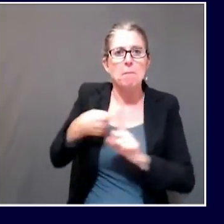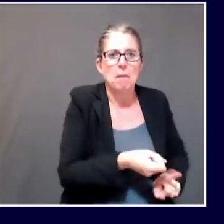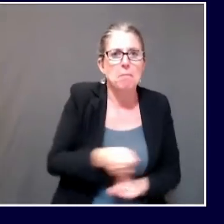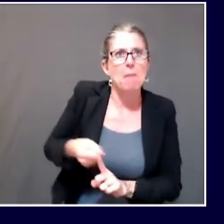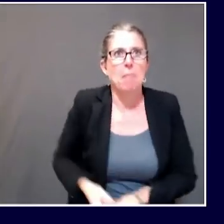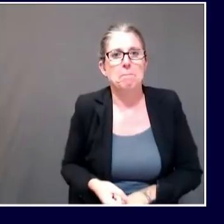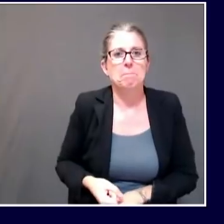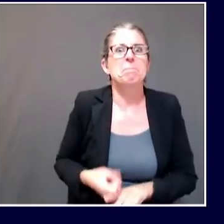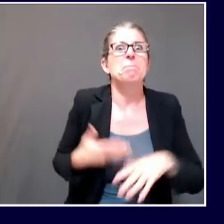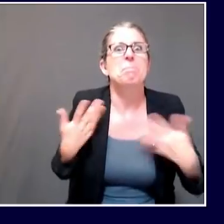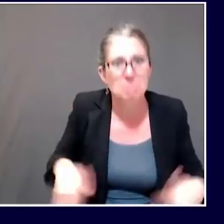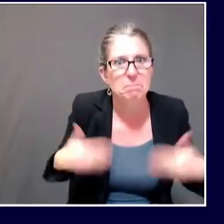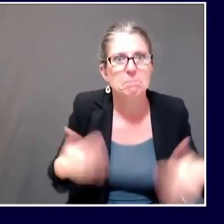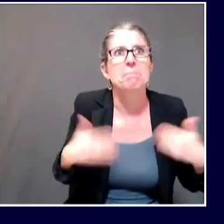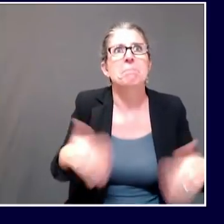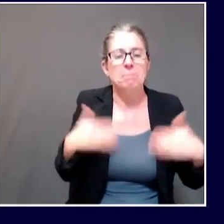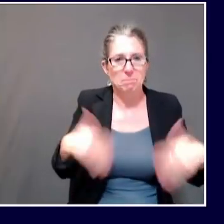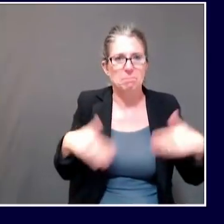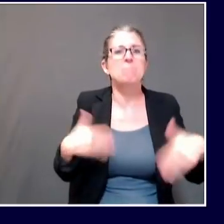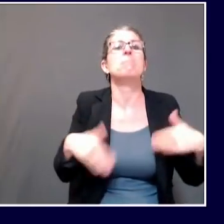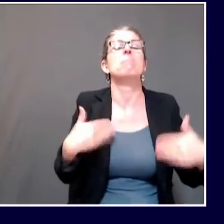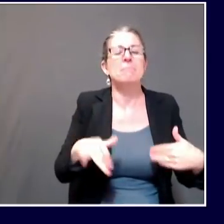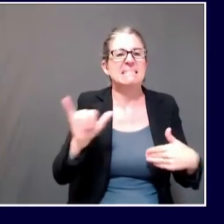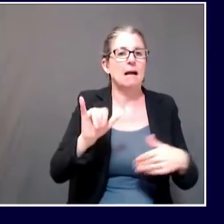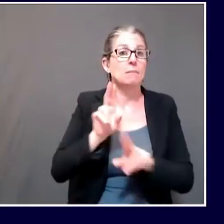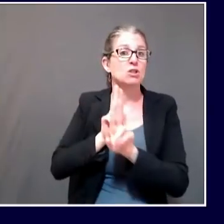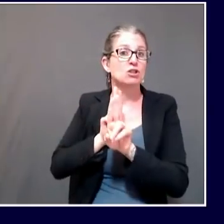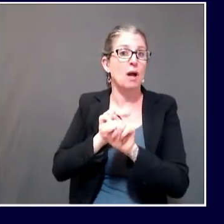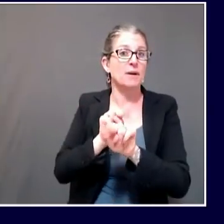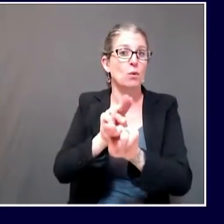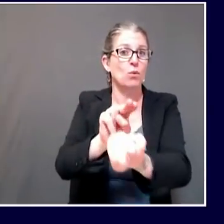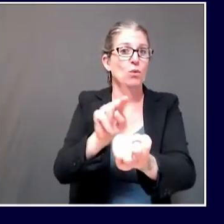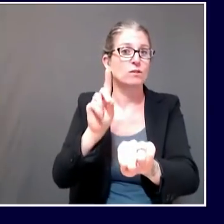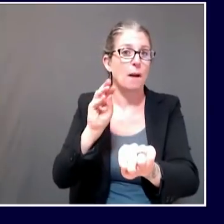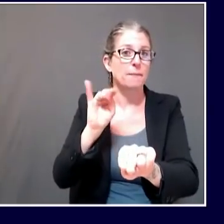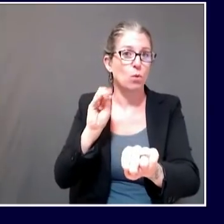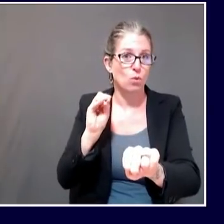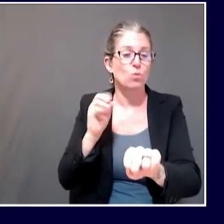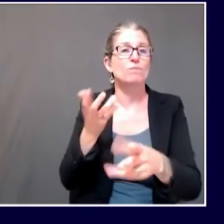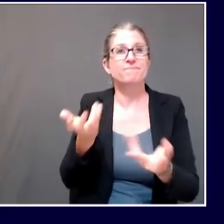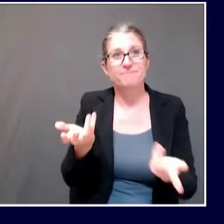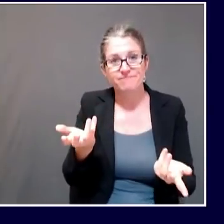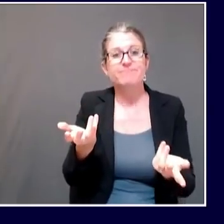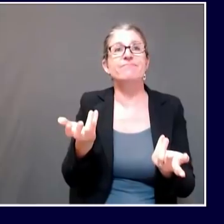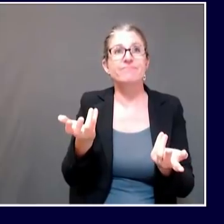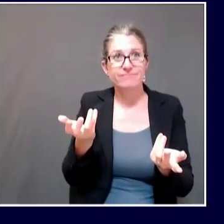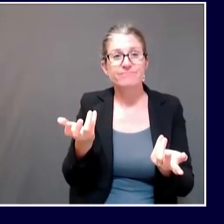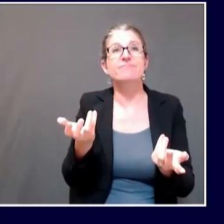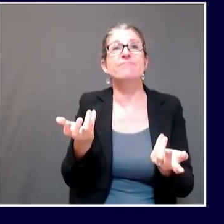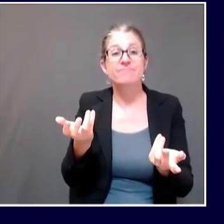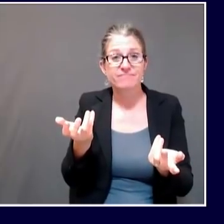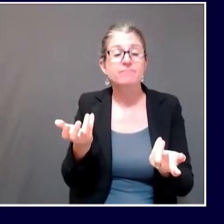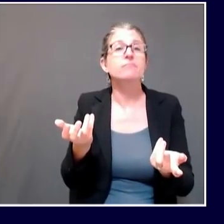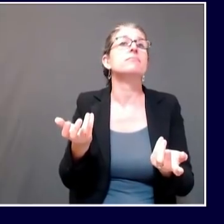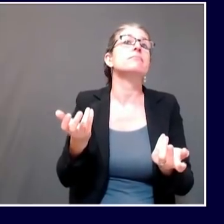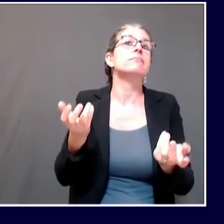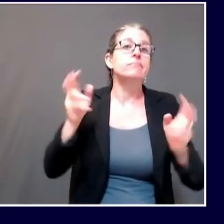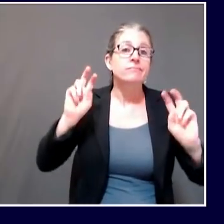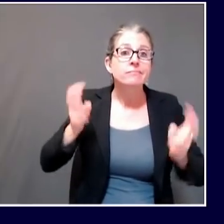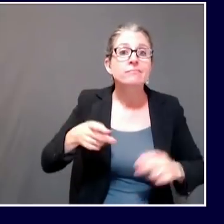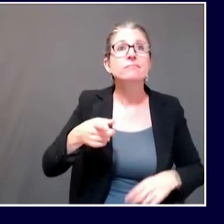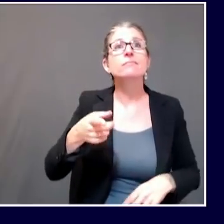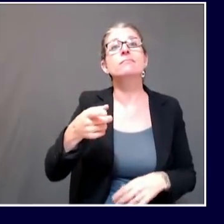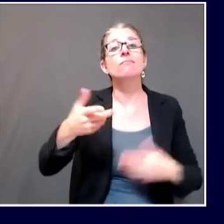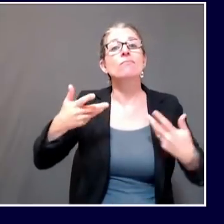result of that weakening, they can then precipitate other health conditions that may have been lurking in the background or